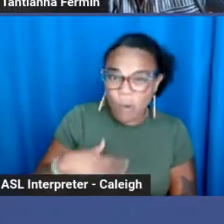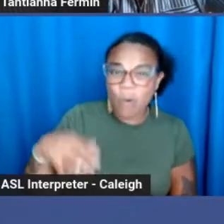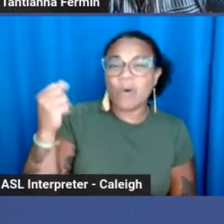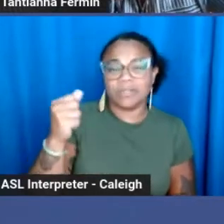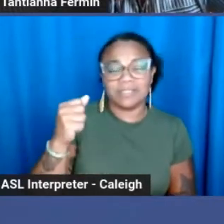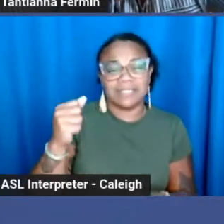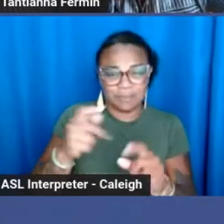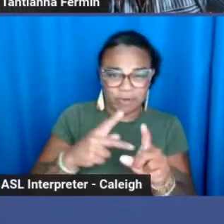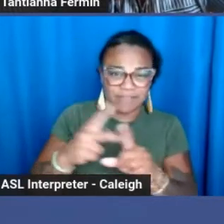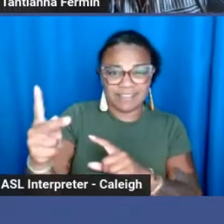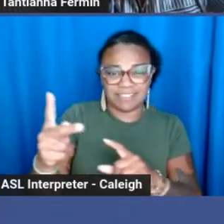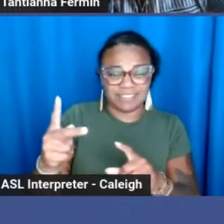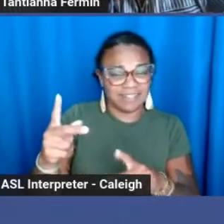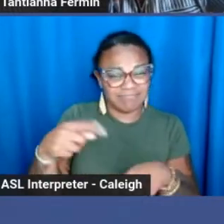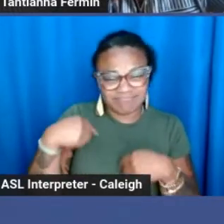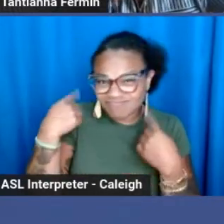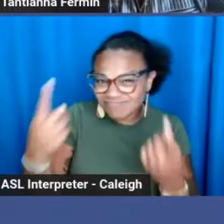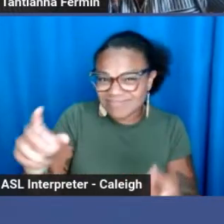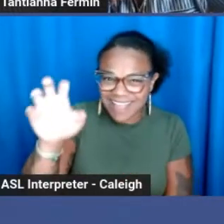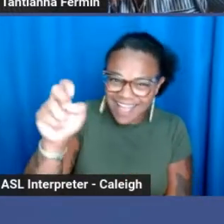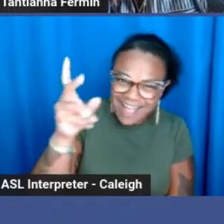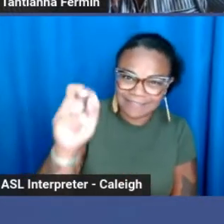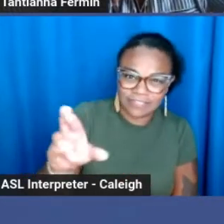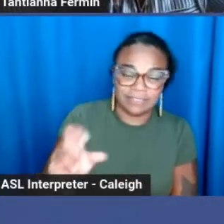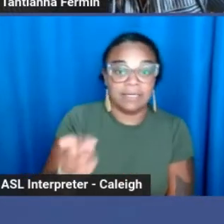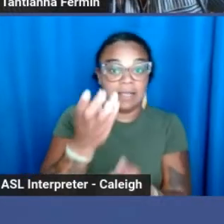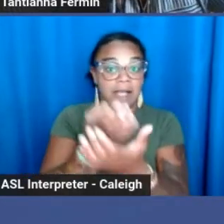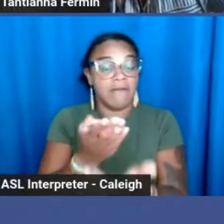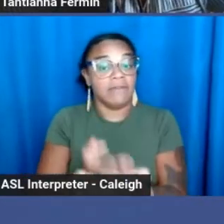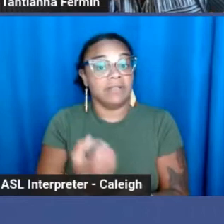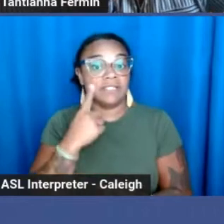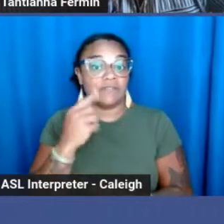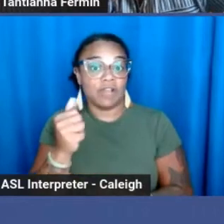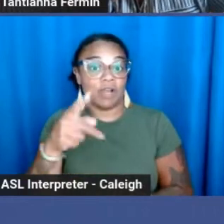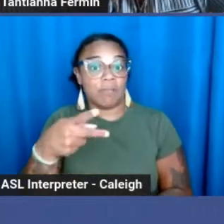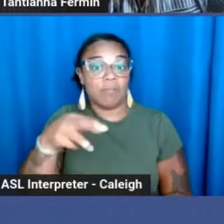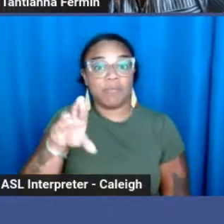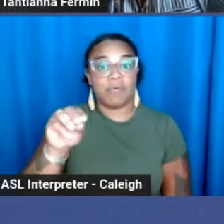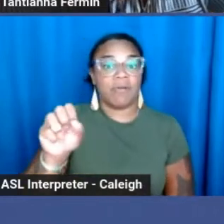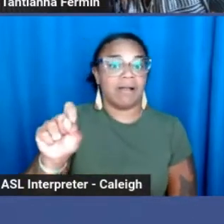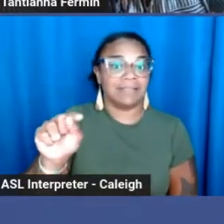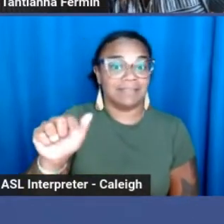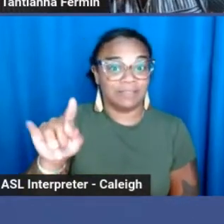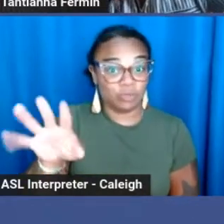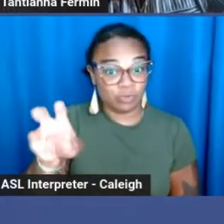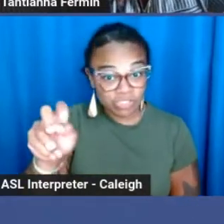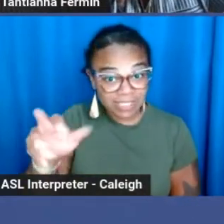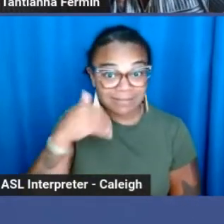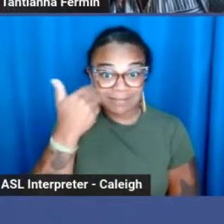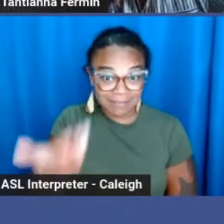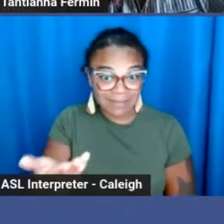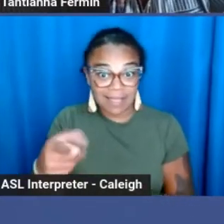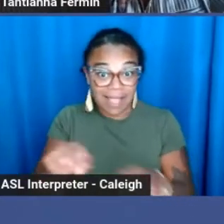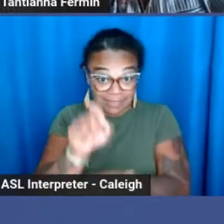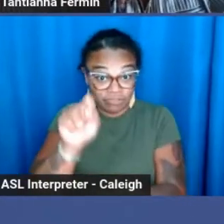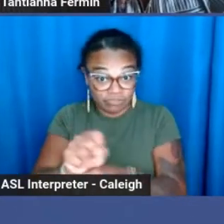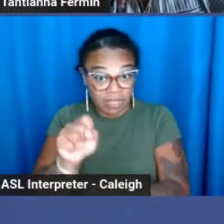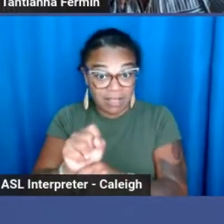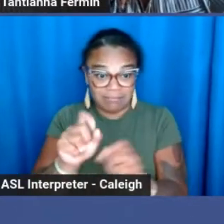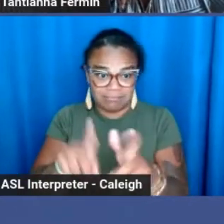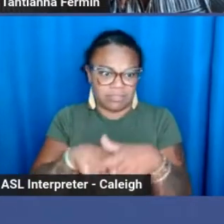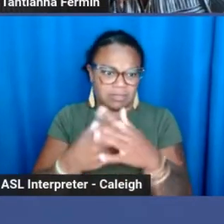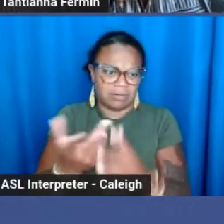of all time. Evidence for prostitution as an occupation dates back to 24 BCE.